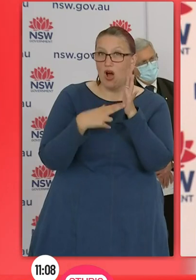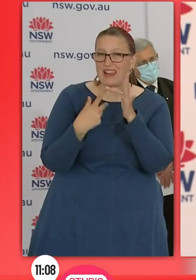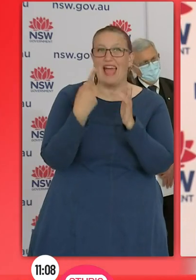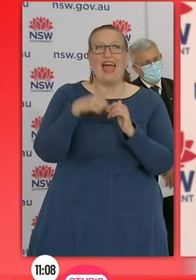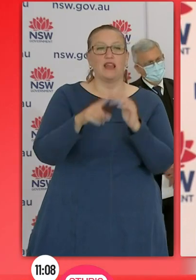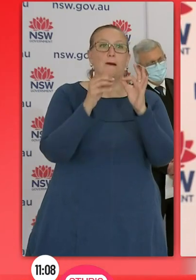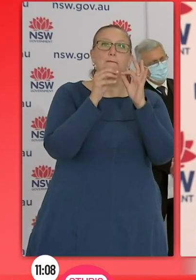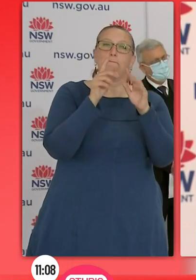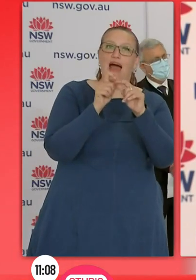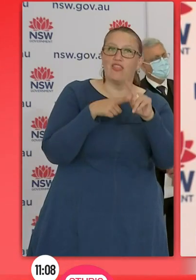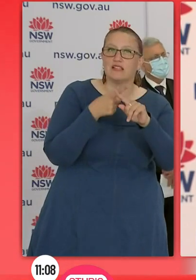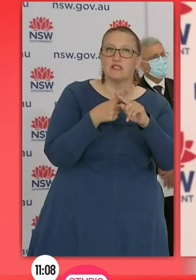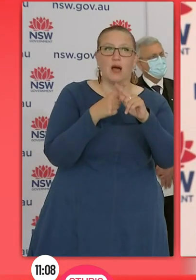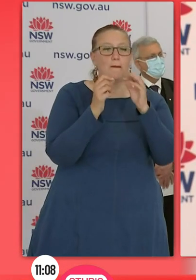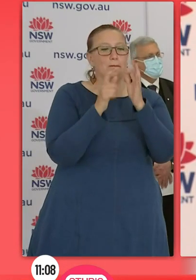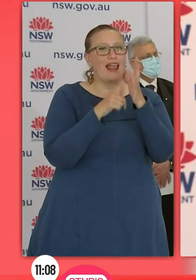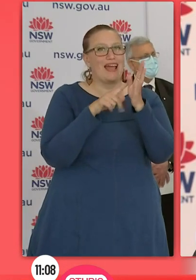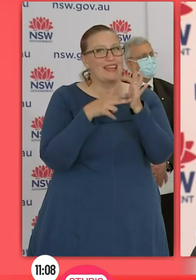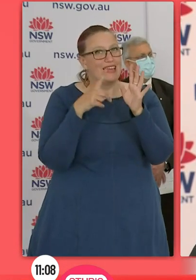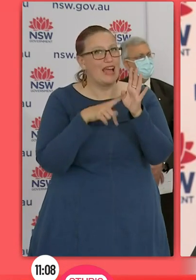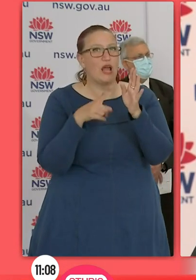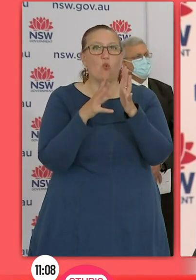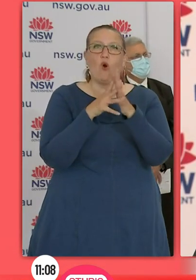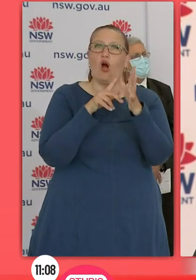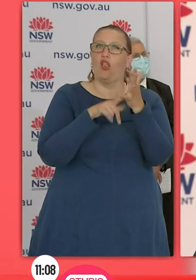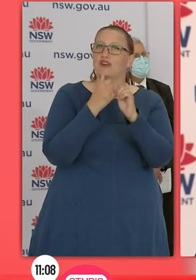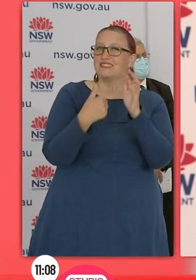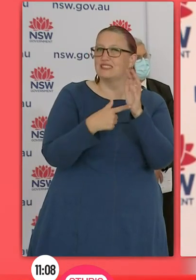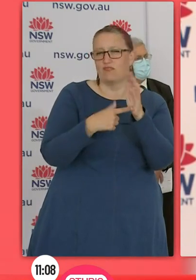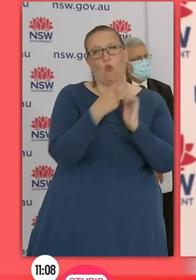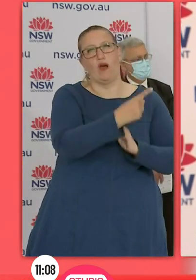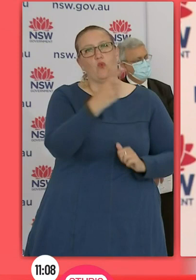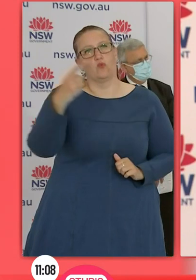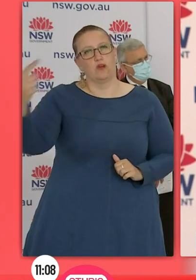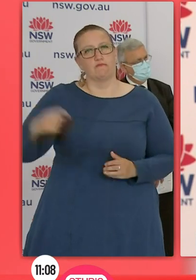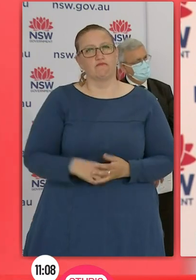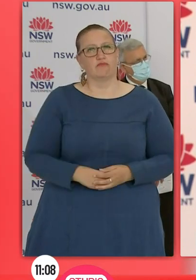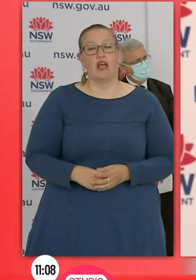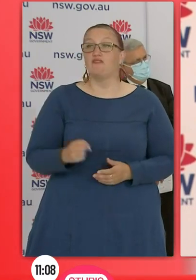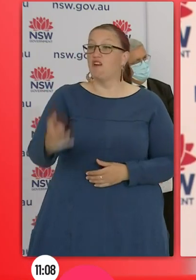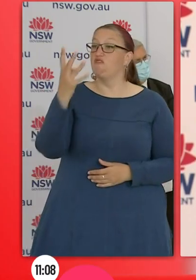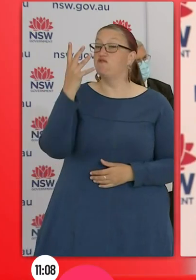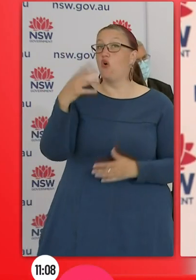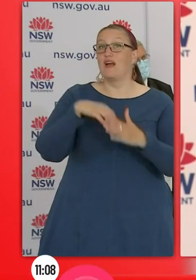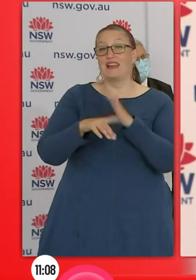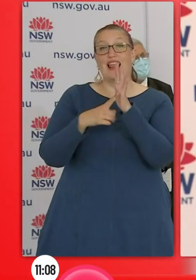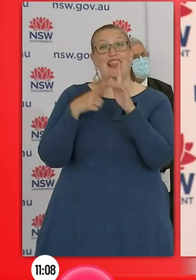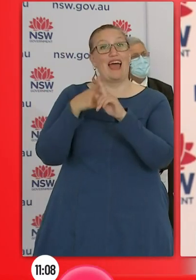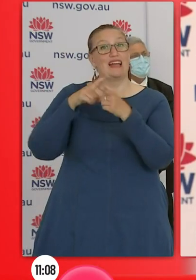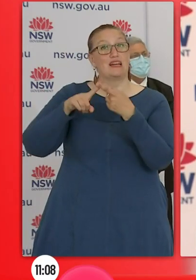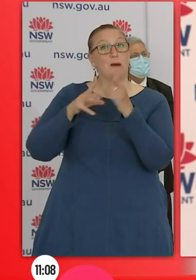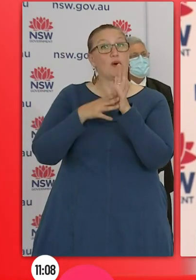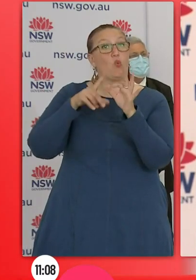each. In the Hunter region six new cases, four were in the Lake Macquarie local government area and two from